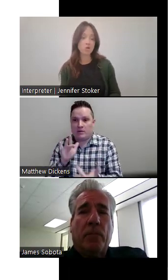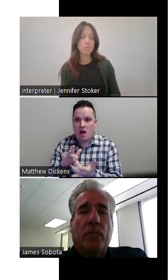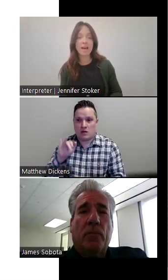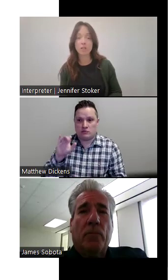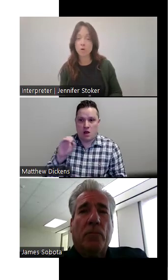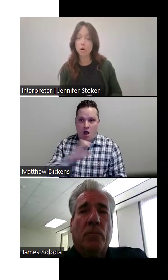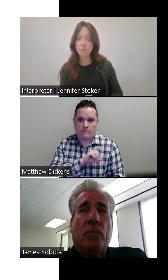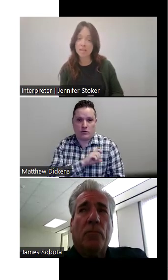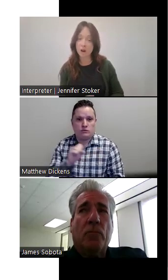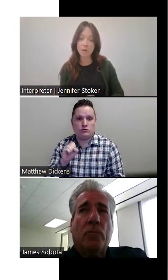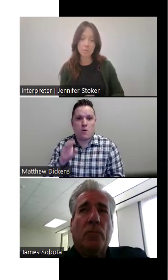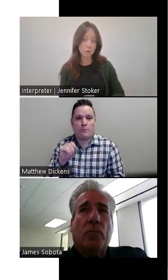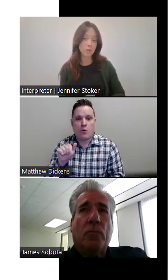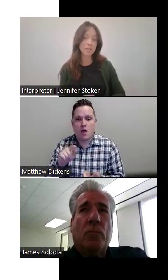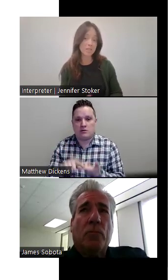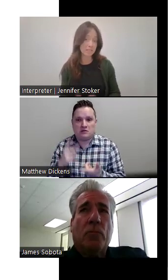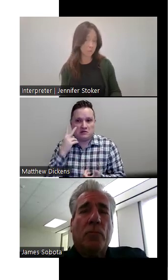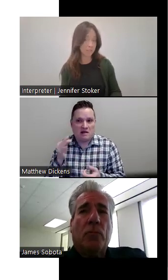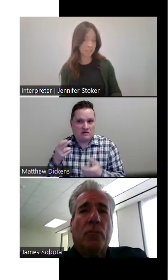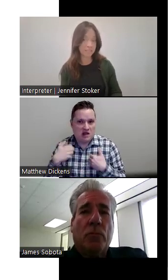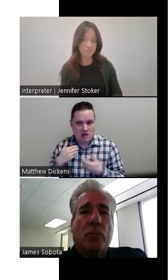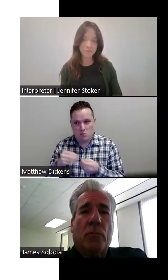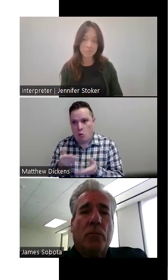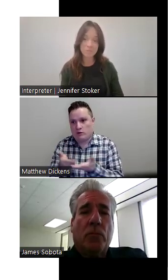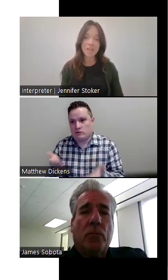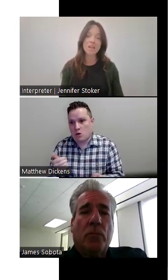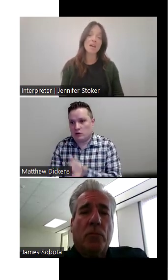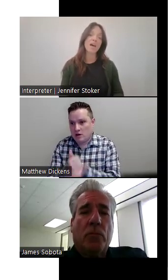And you may have a local committee on peoples with disabilities.